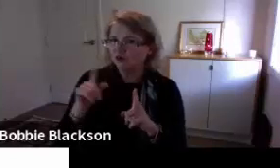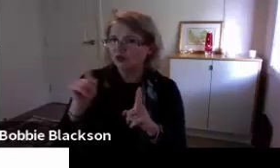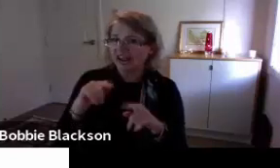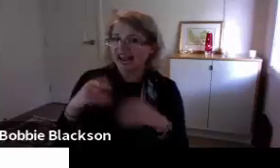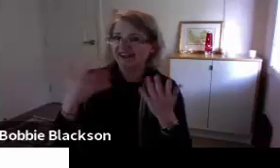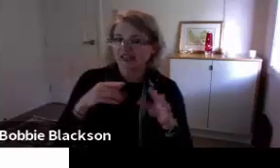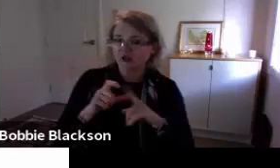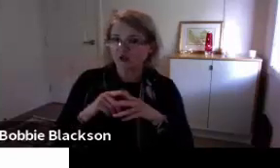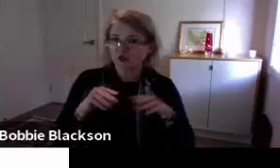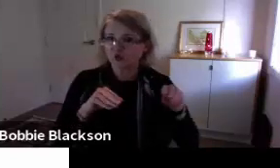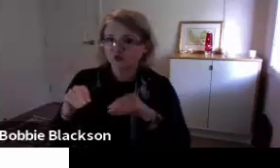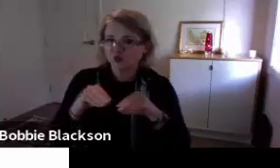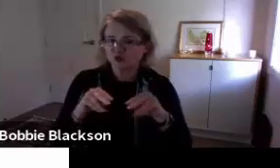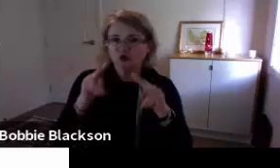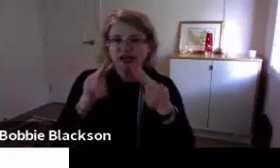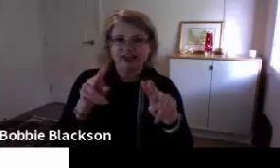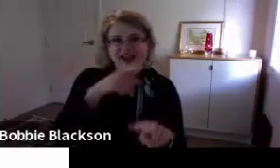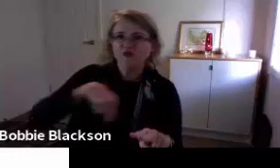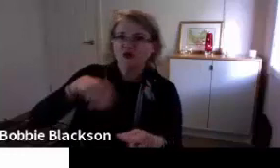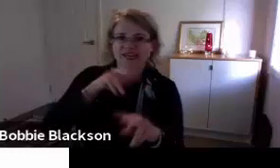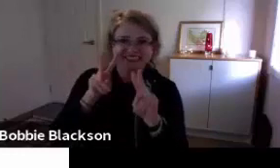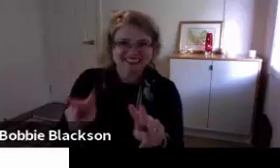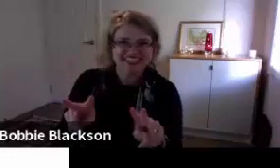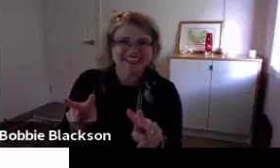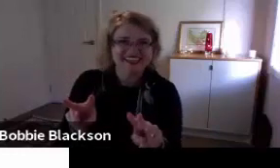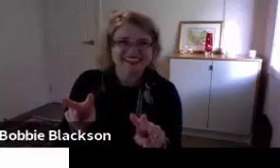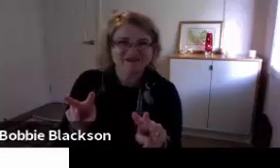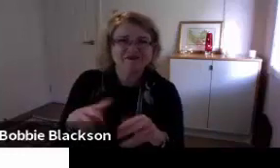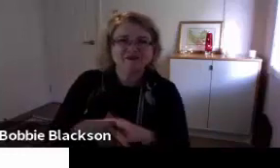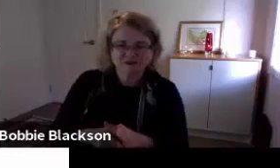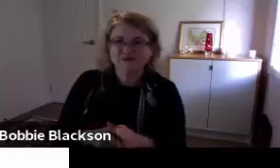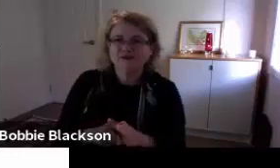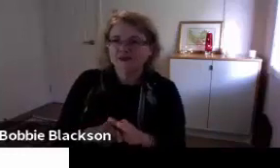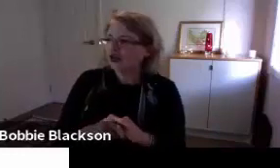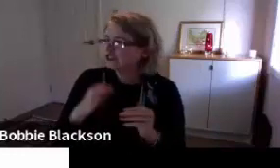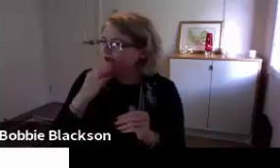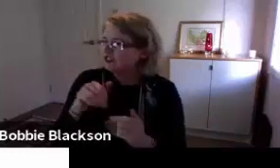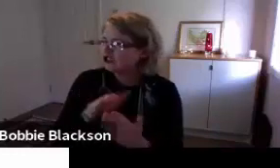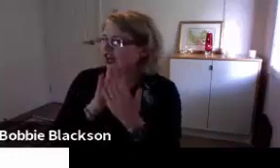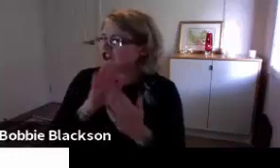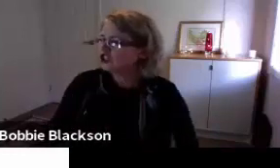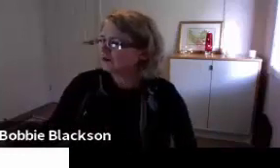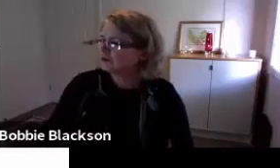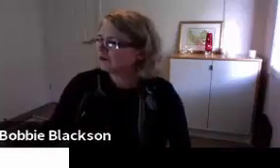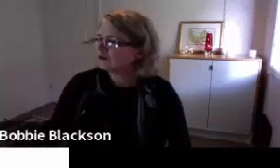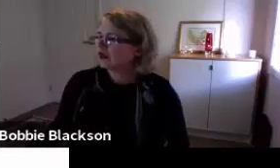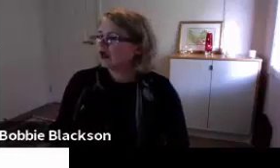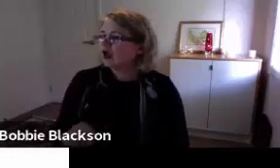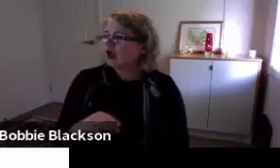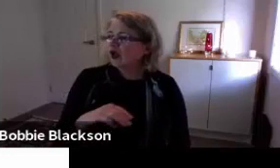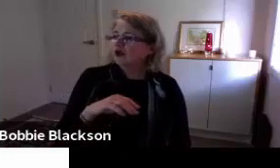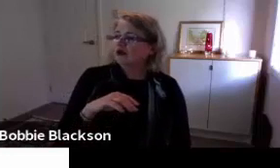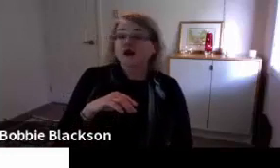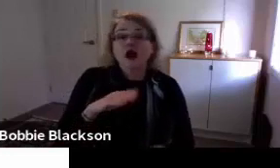it's a little bit more difficult for an interpreter to see everybody who is present at that event.